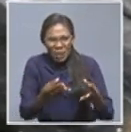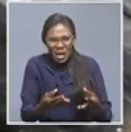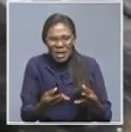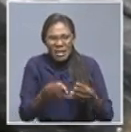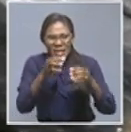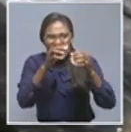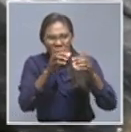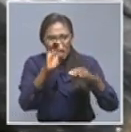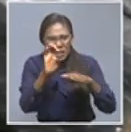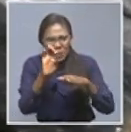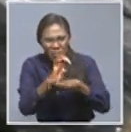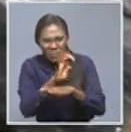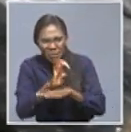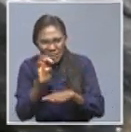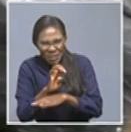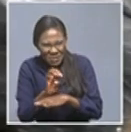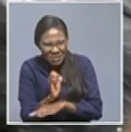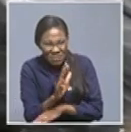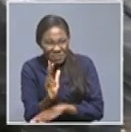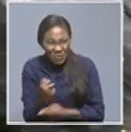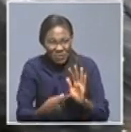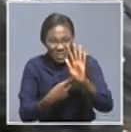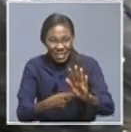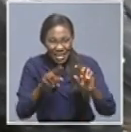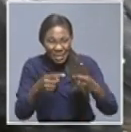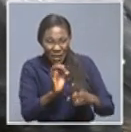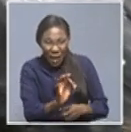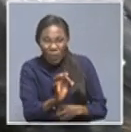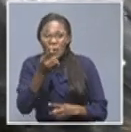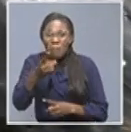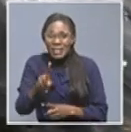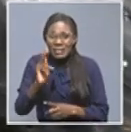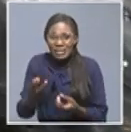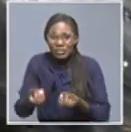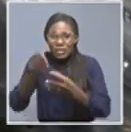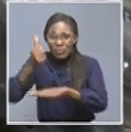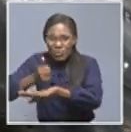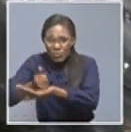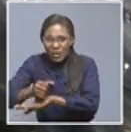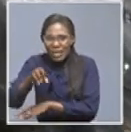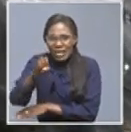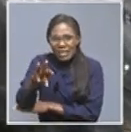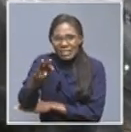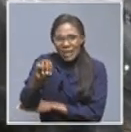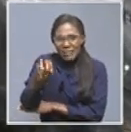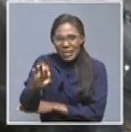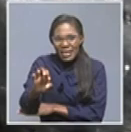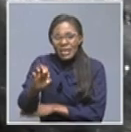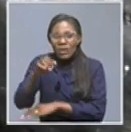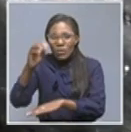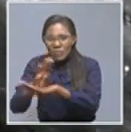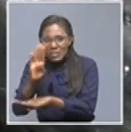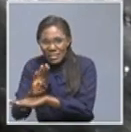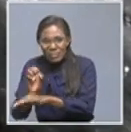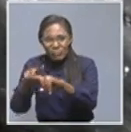to showcase their cultural norms and values but also gives SMEs as well as other businesses an opportunity